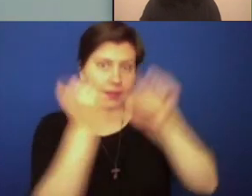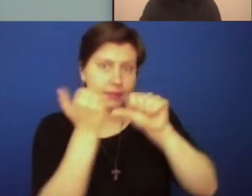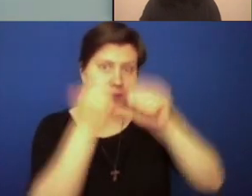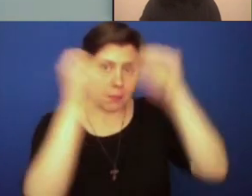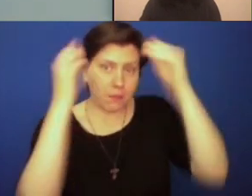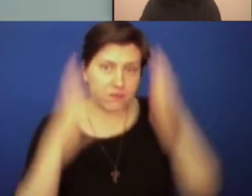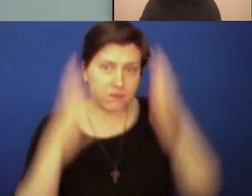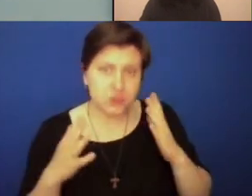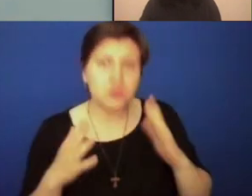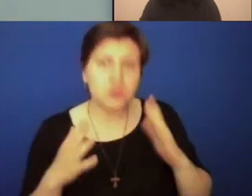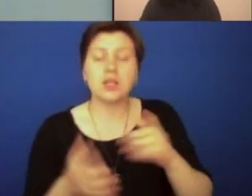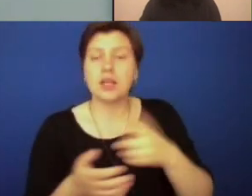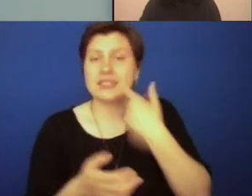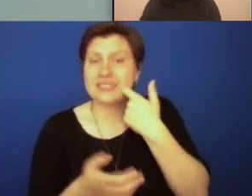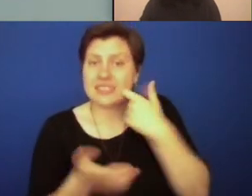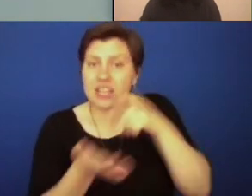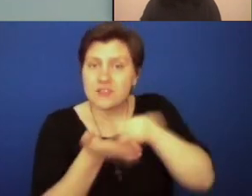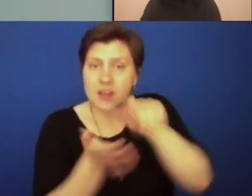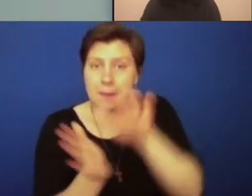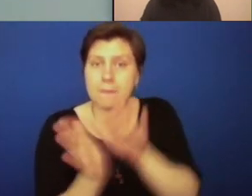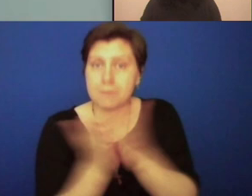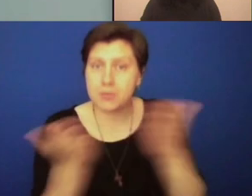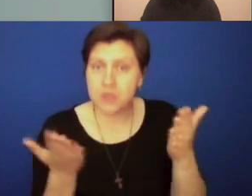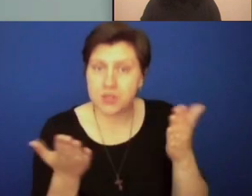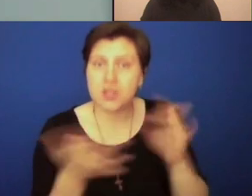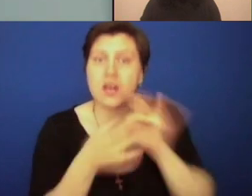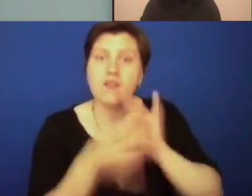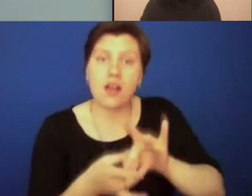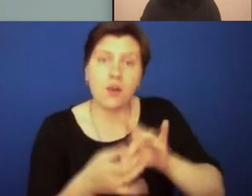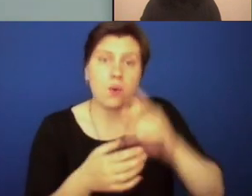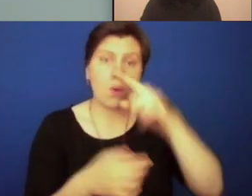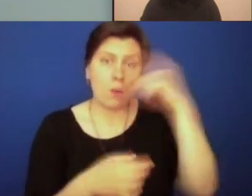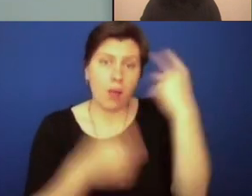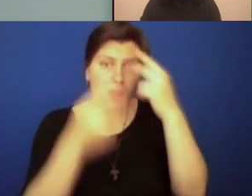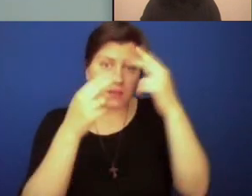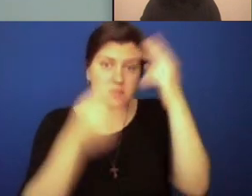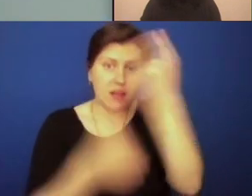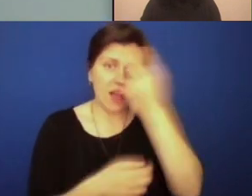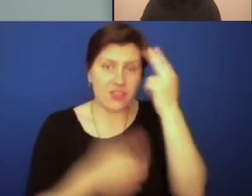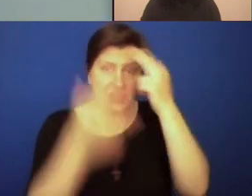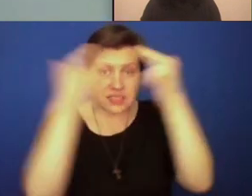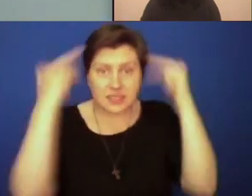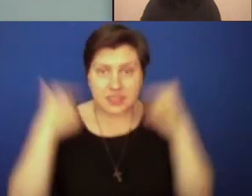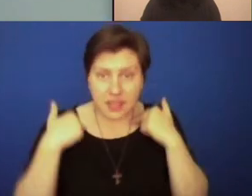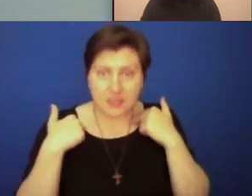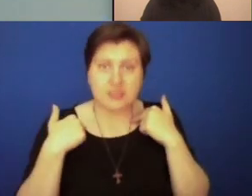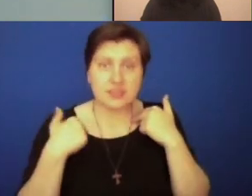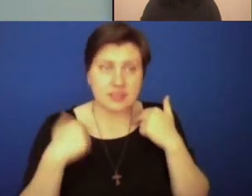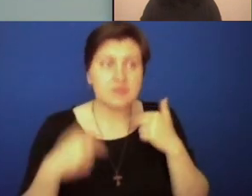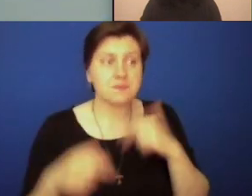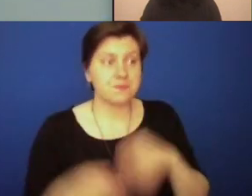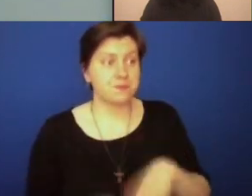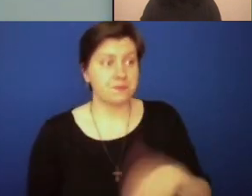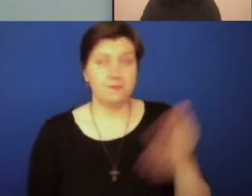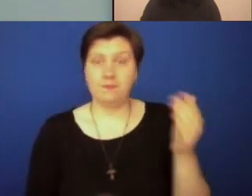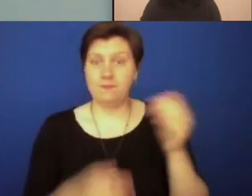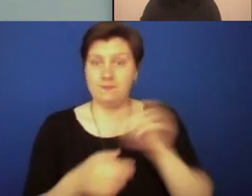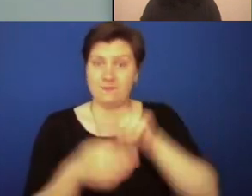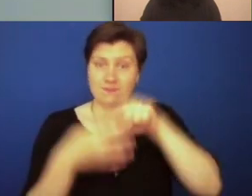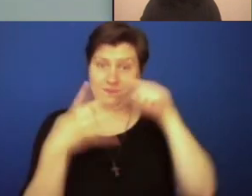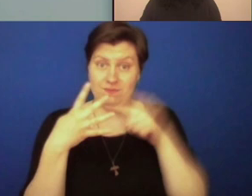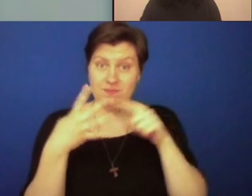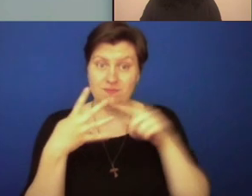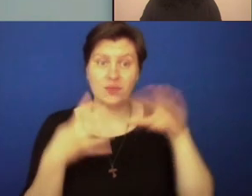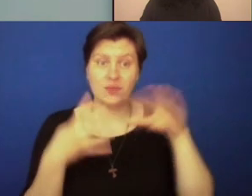book with the working title, Subversive Habits, Black Catholic Nuns in the Long African-American Freedom Struggle. Ogechi